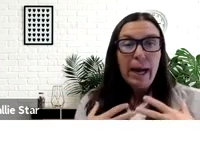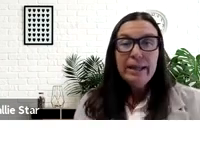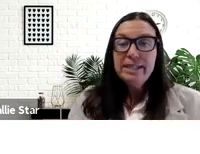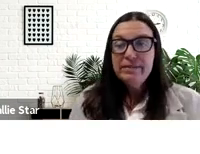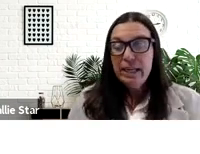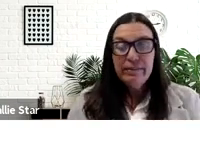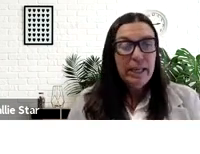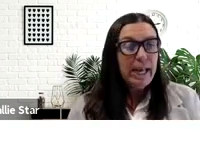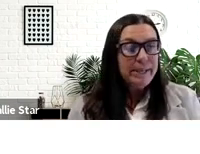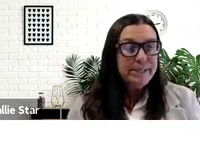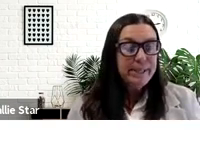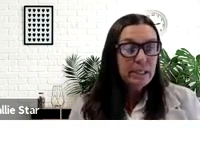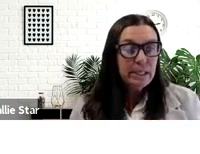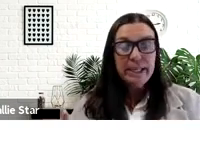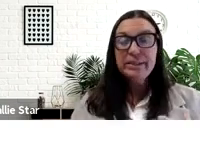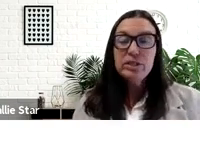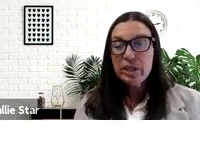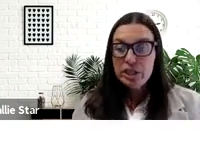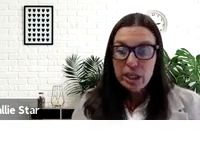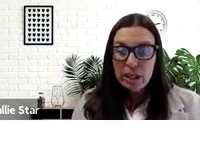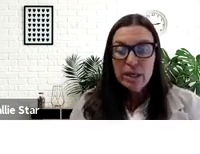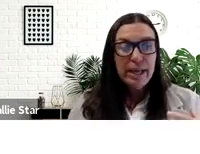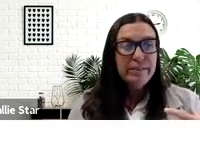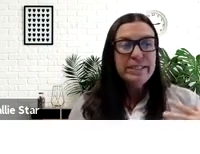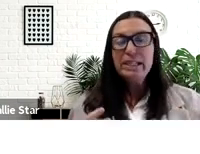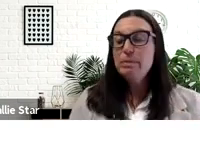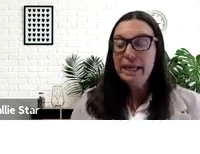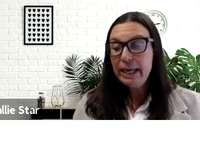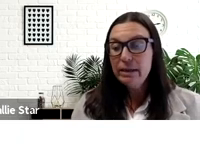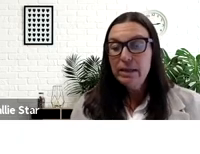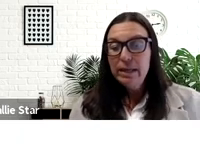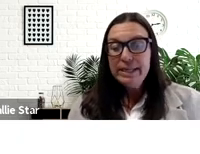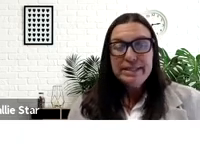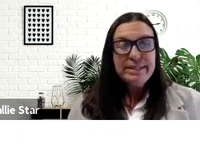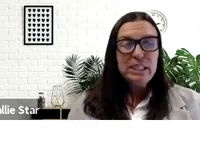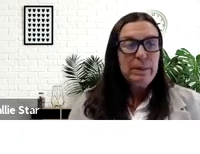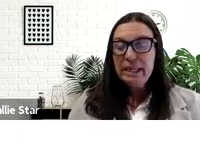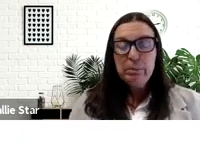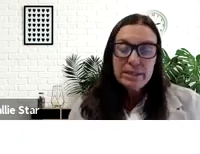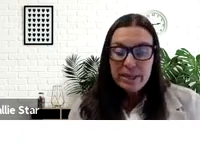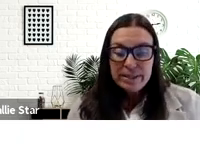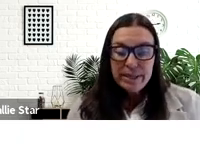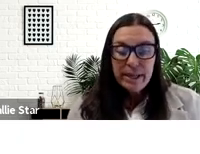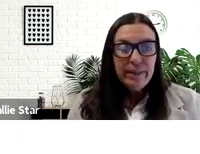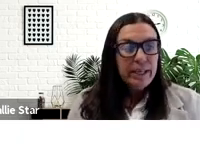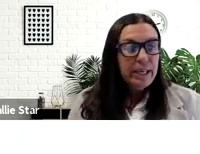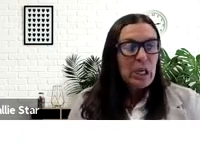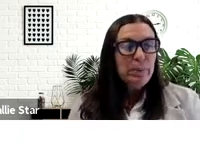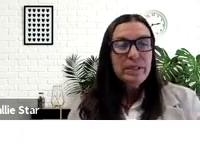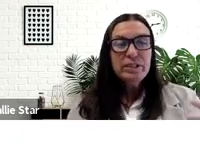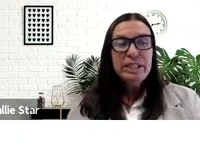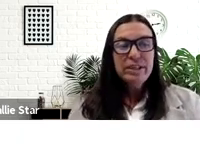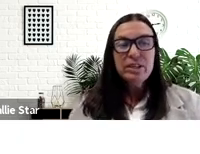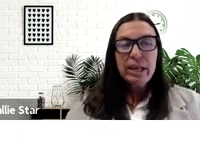I like to think of it as an illustration of sense-making. It's a sense-making process that can